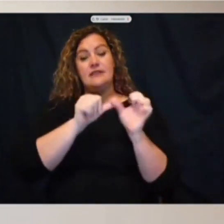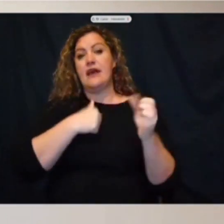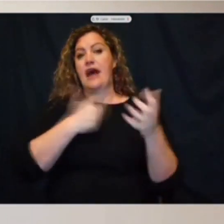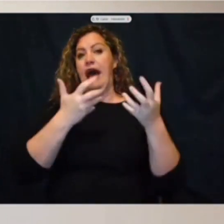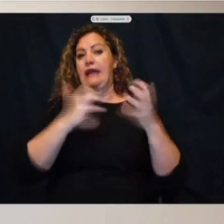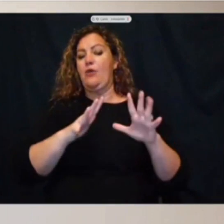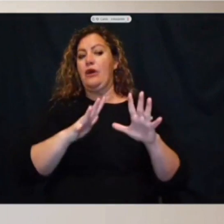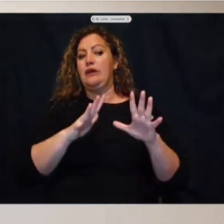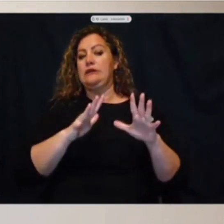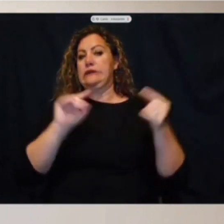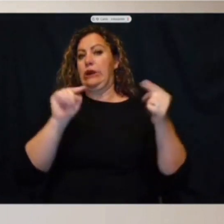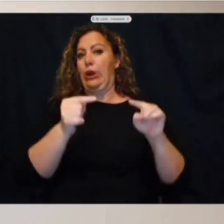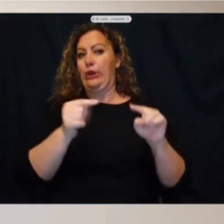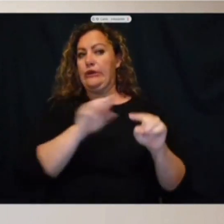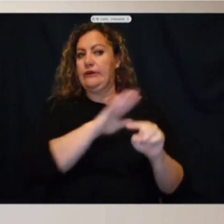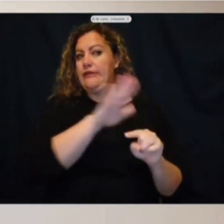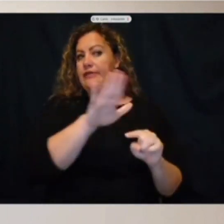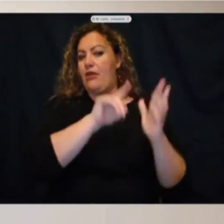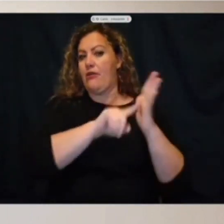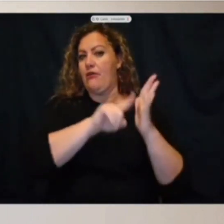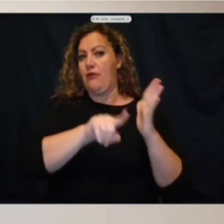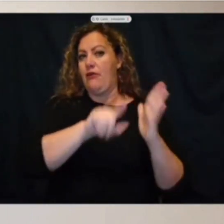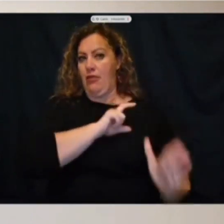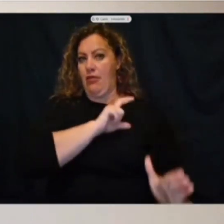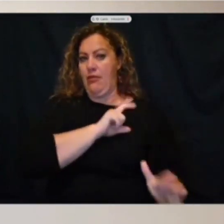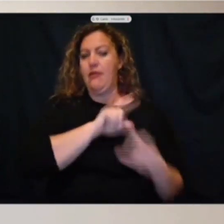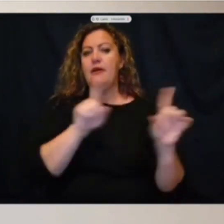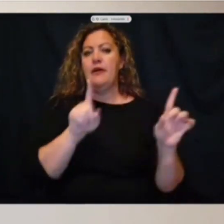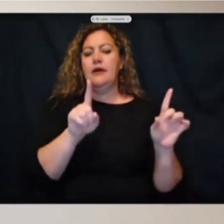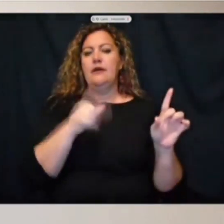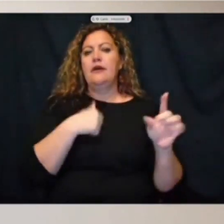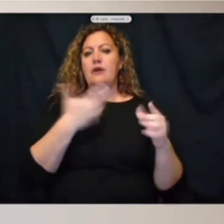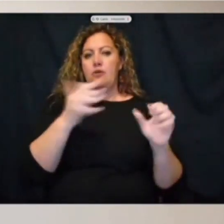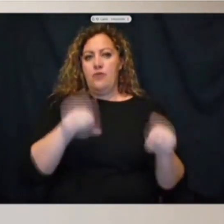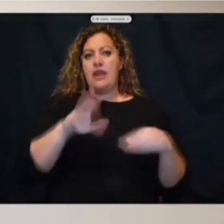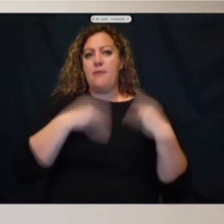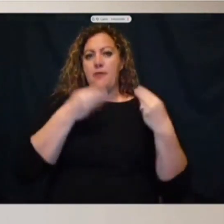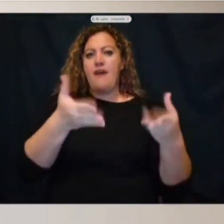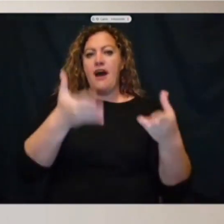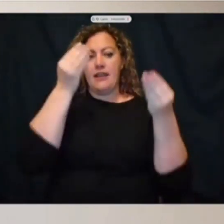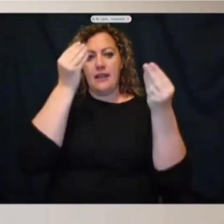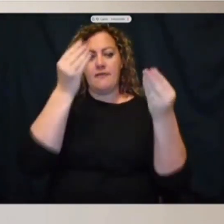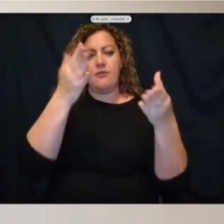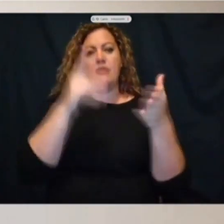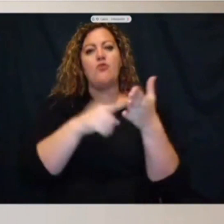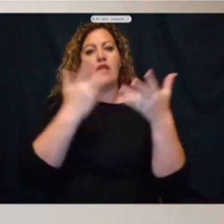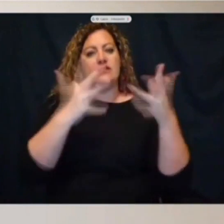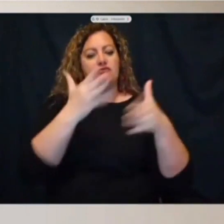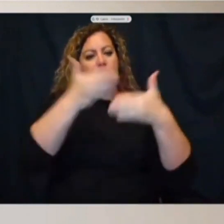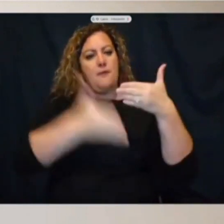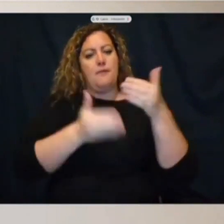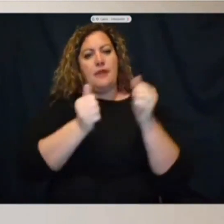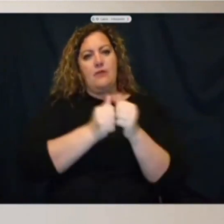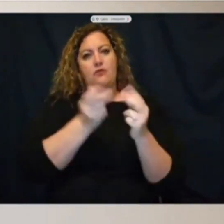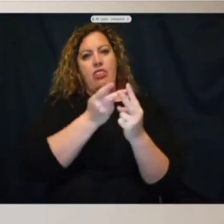work that the detectives are doing, but we will be able to provide you with information once we get to a completion state with this one.